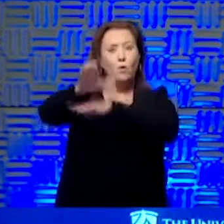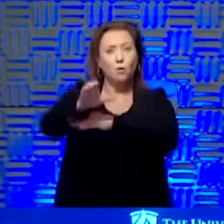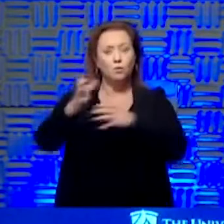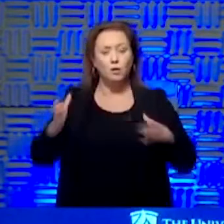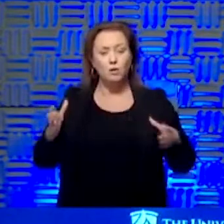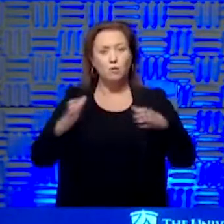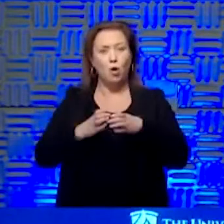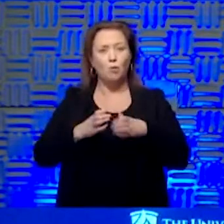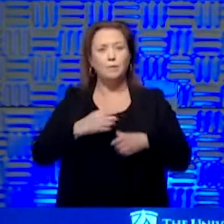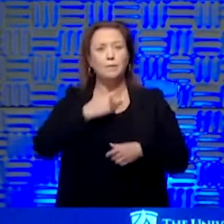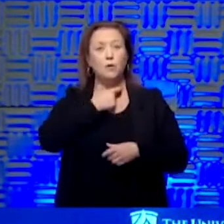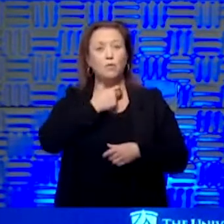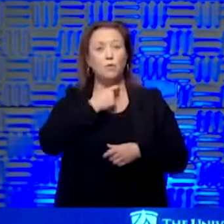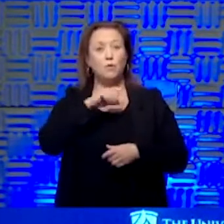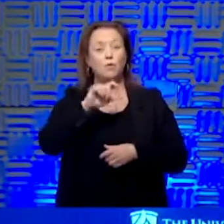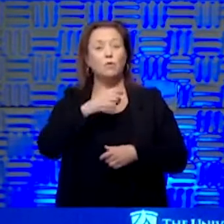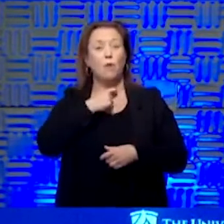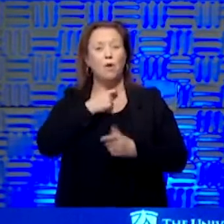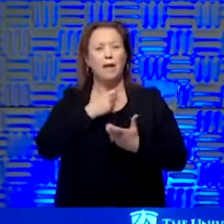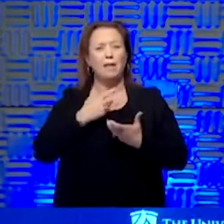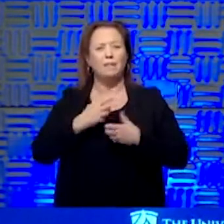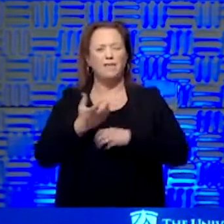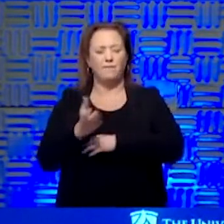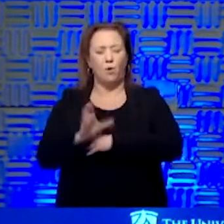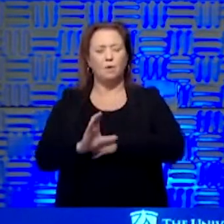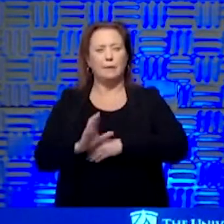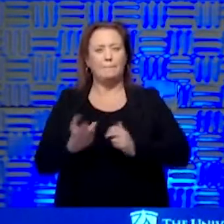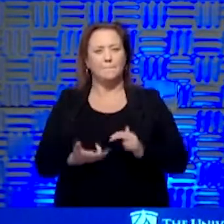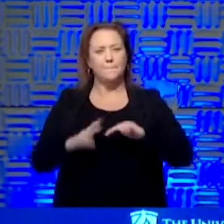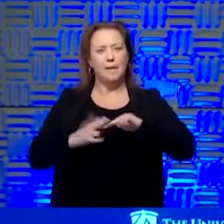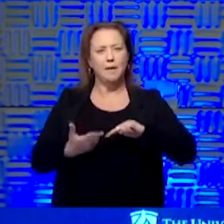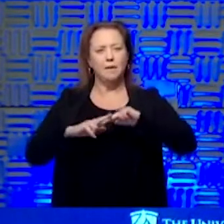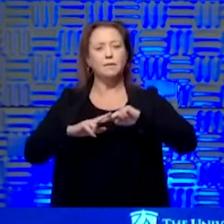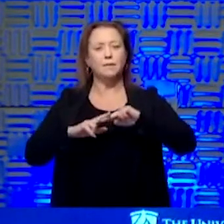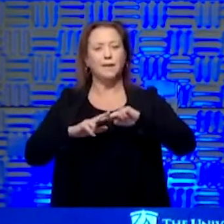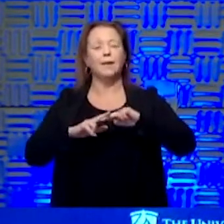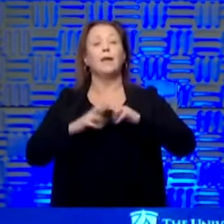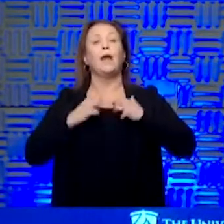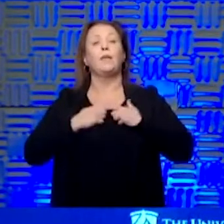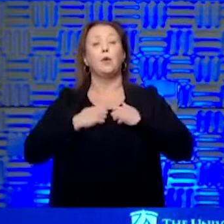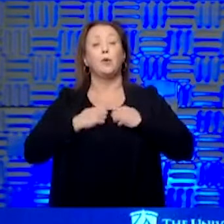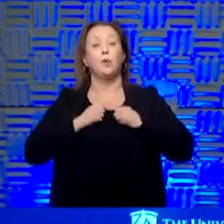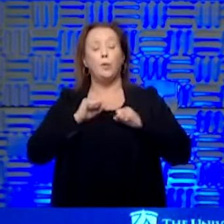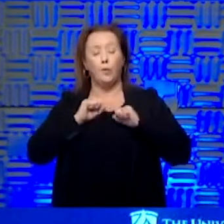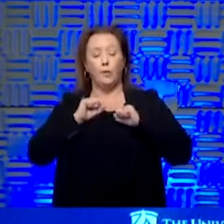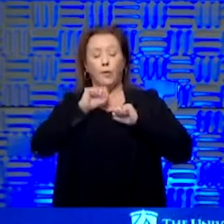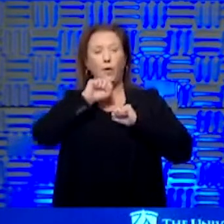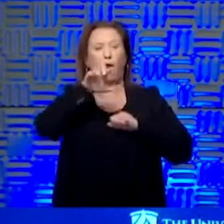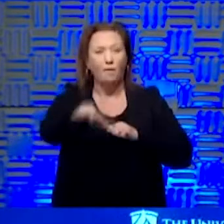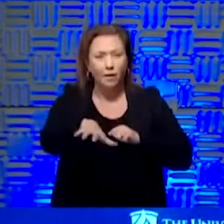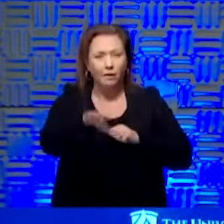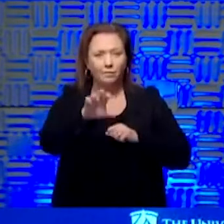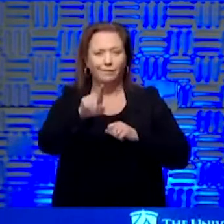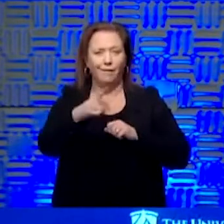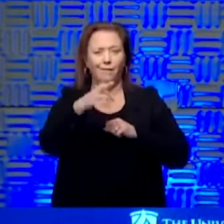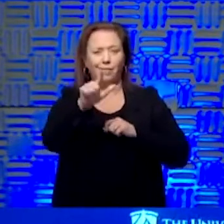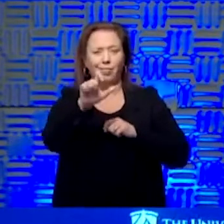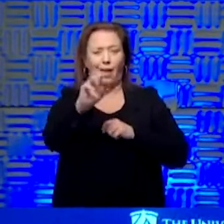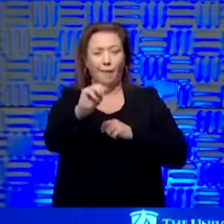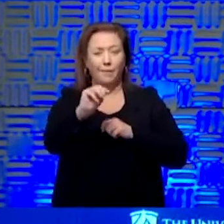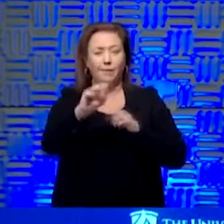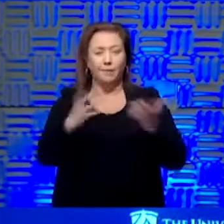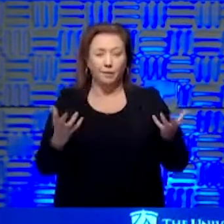close the back of your throat off, and that's how you build up the force around the cough, and that allows you to exhale or cough out a bunch of phlegm all at once.